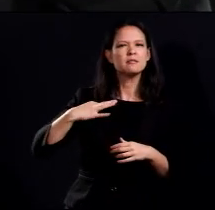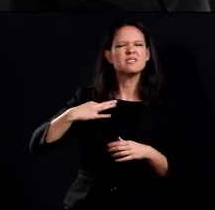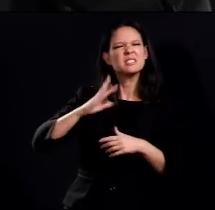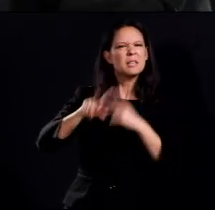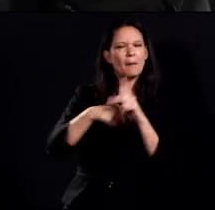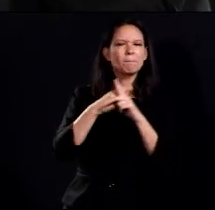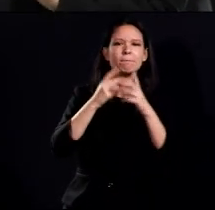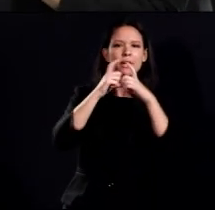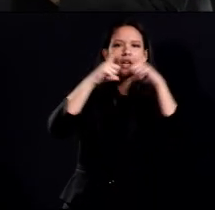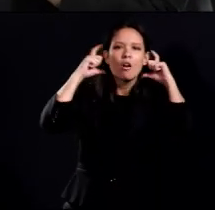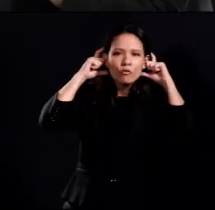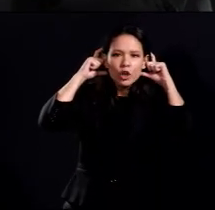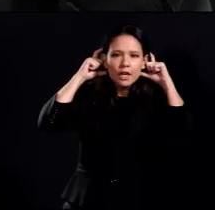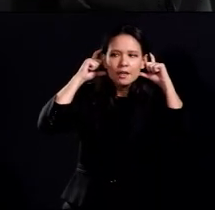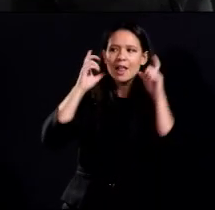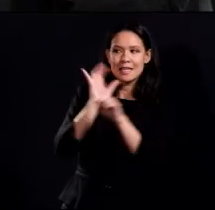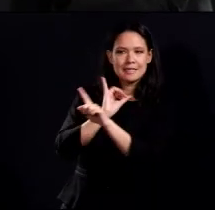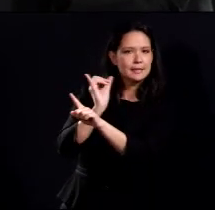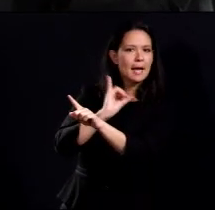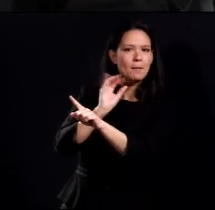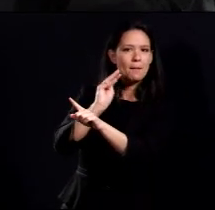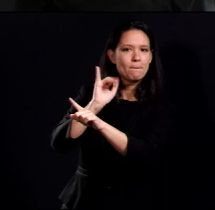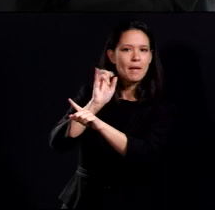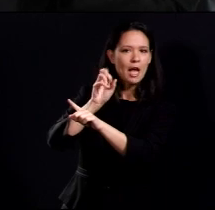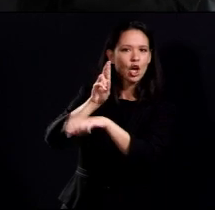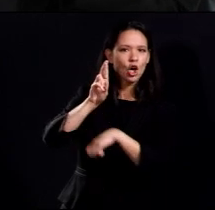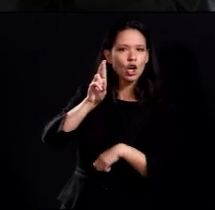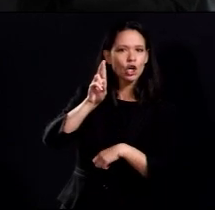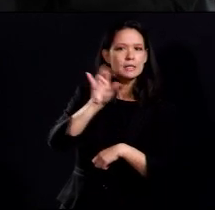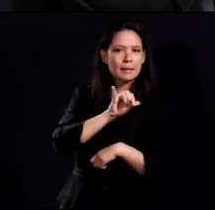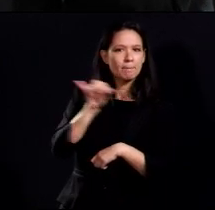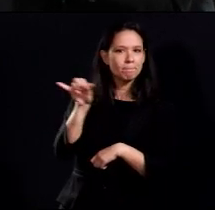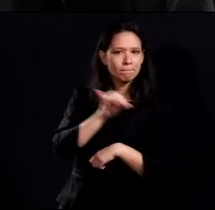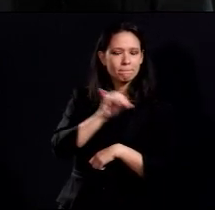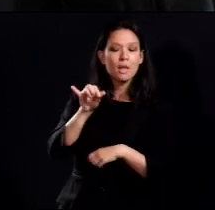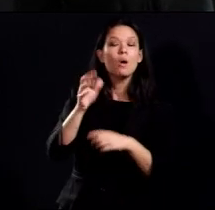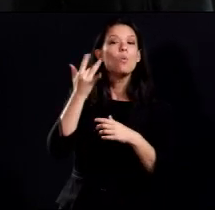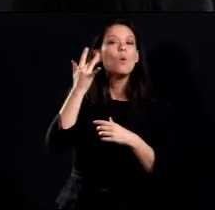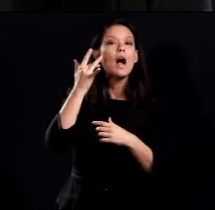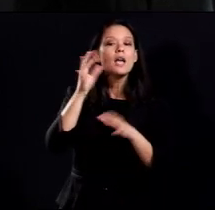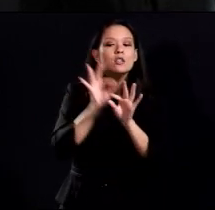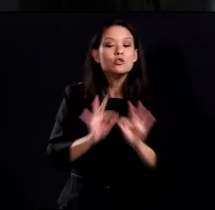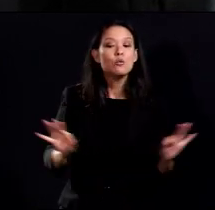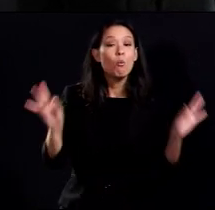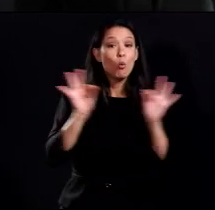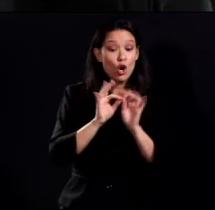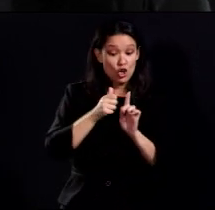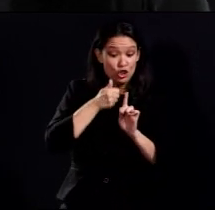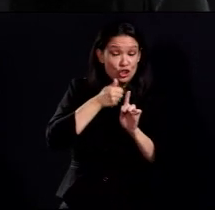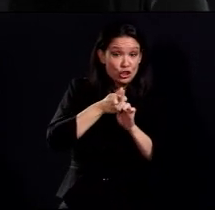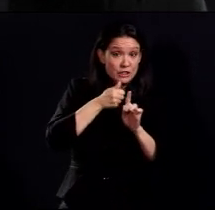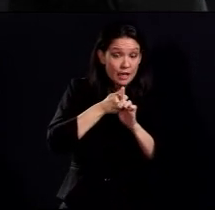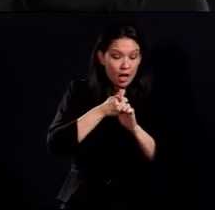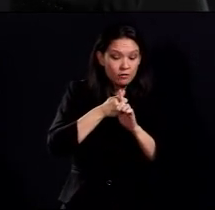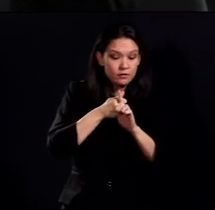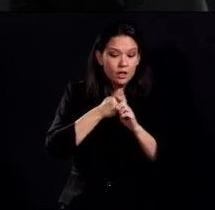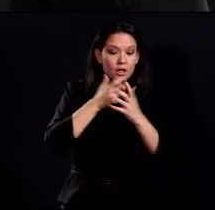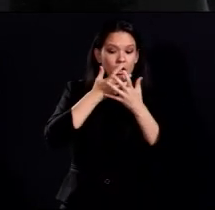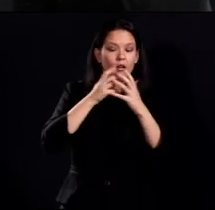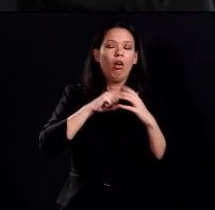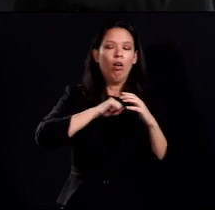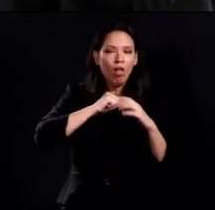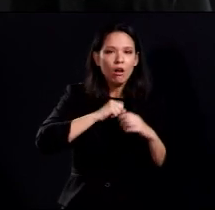coverings, and that is really- one. Exactly. That is to prevent droplets from you coming outside